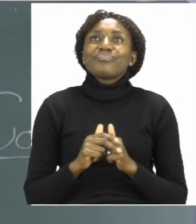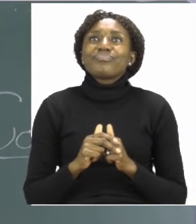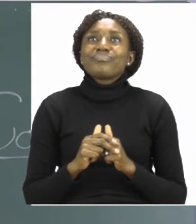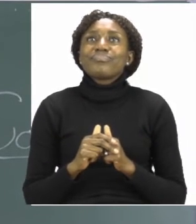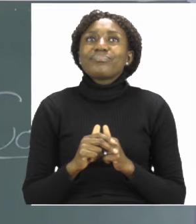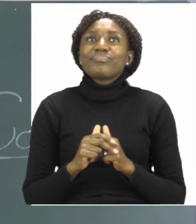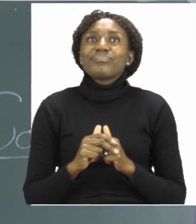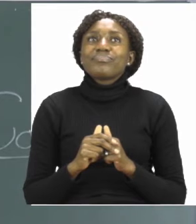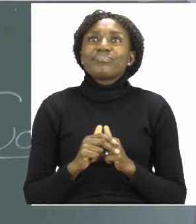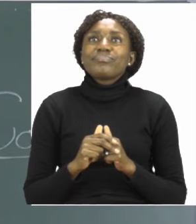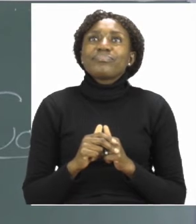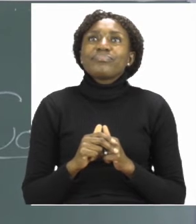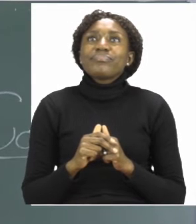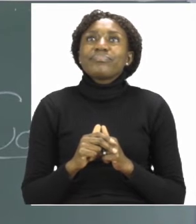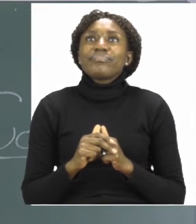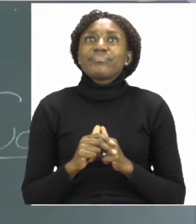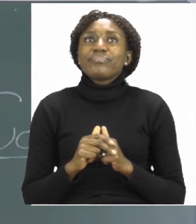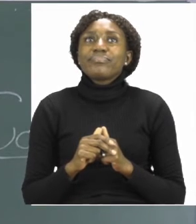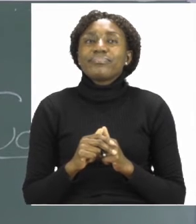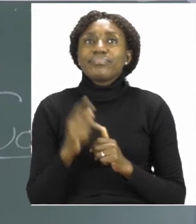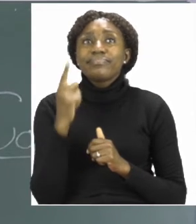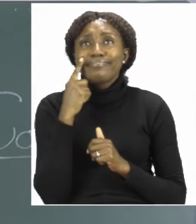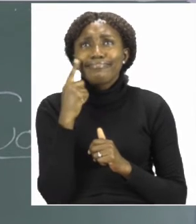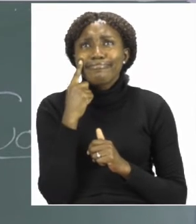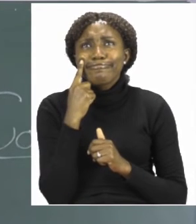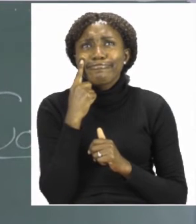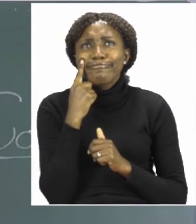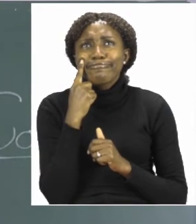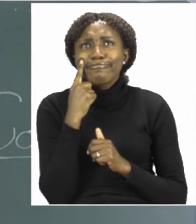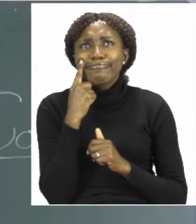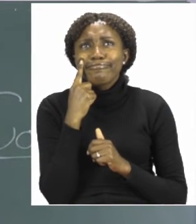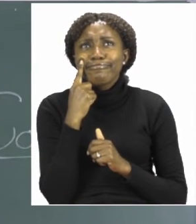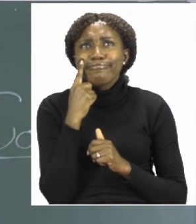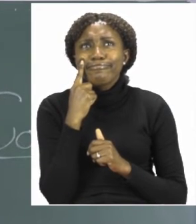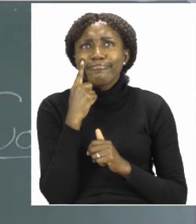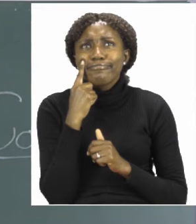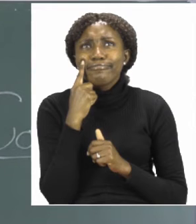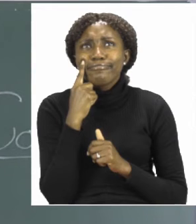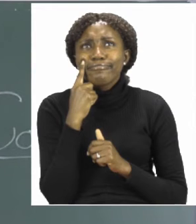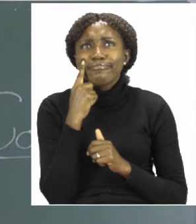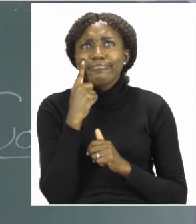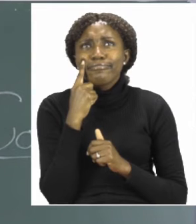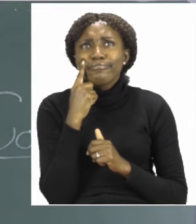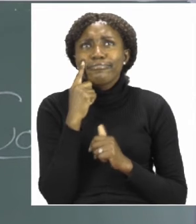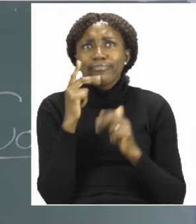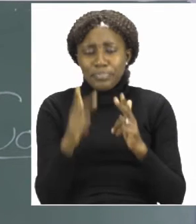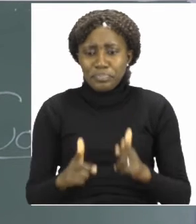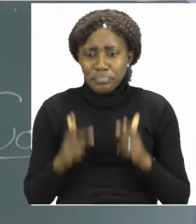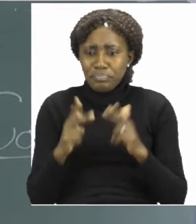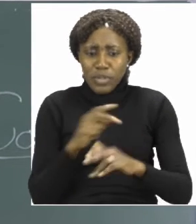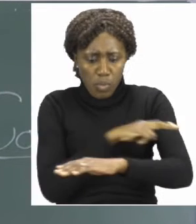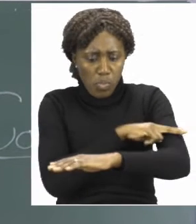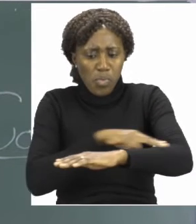Now everyone if you look carefully and you see what the train is riding on,